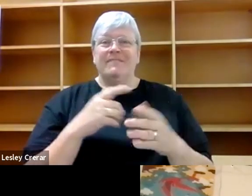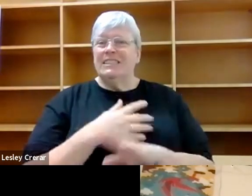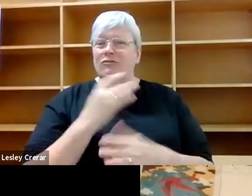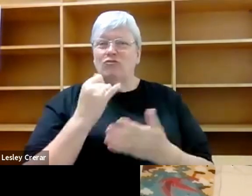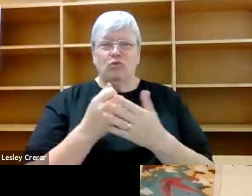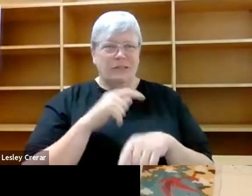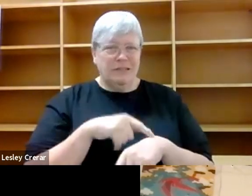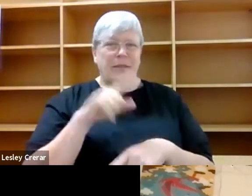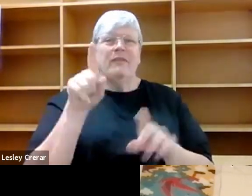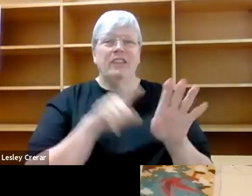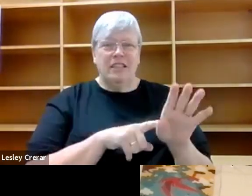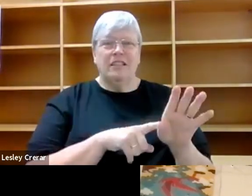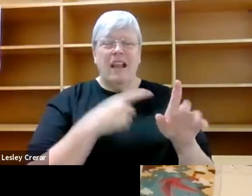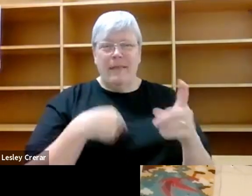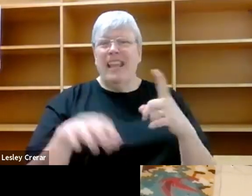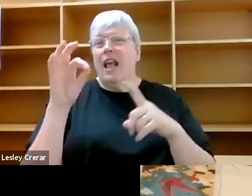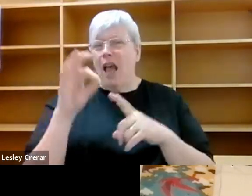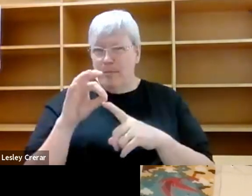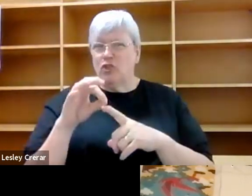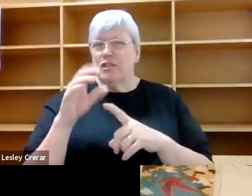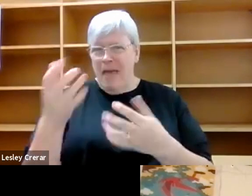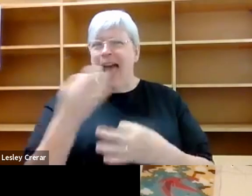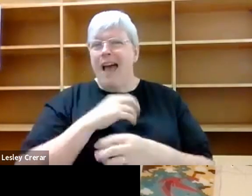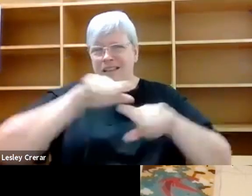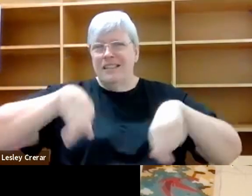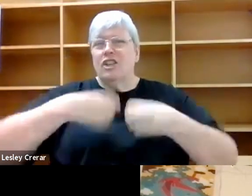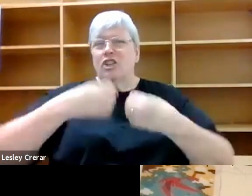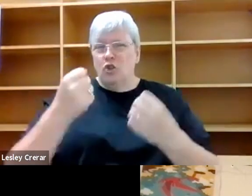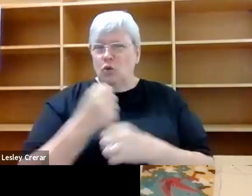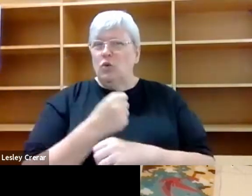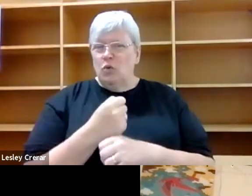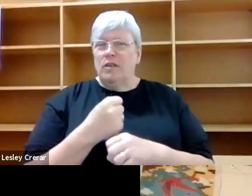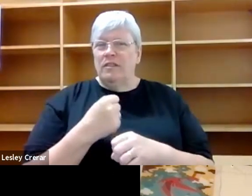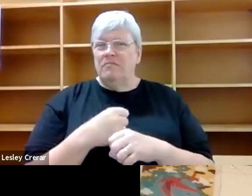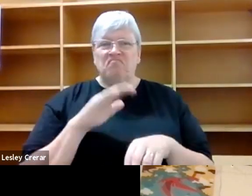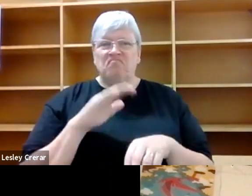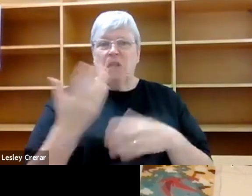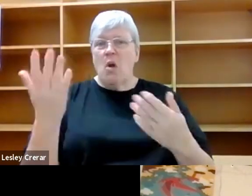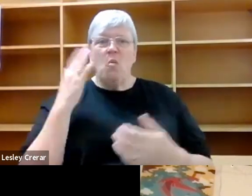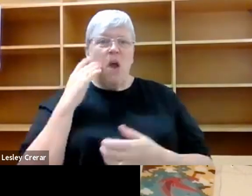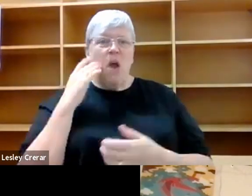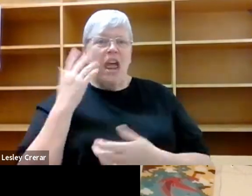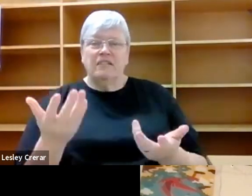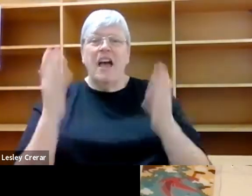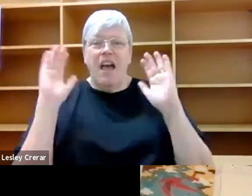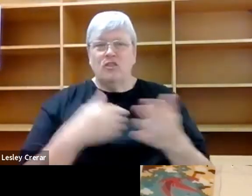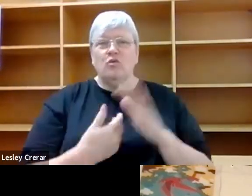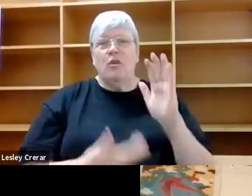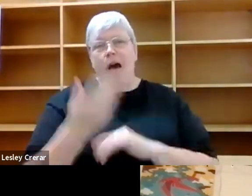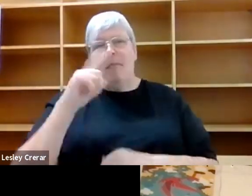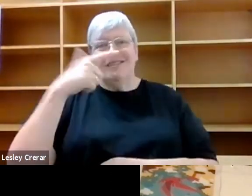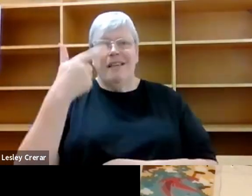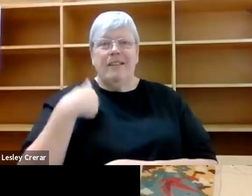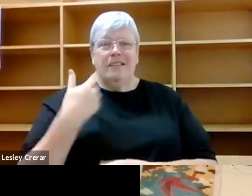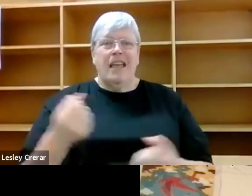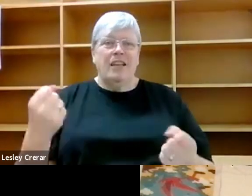think is something that capitalism, for example, asks us to do. doesn't matter if it's the middle of December or the middle of June. We still have to get up at 7am and do